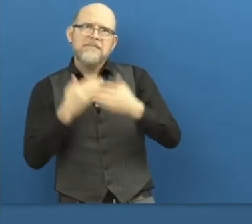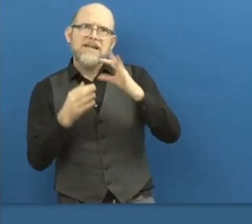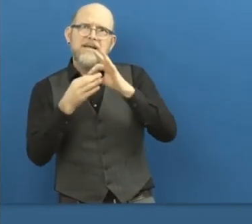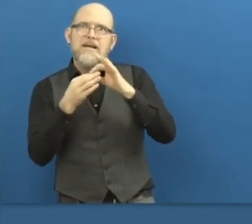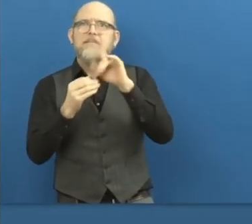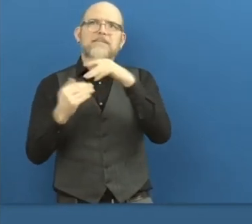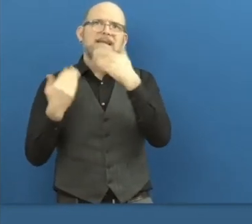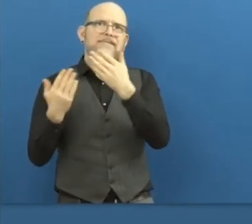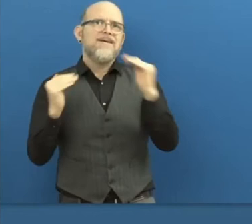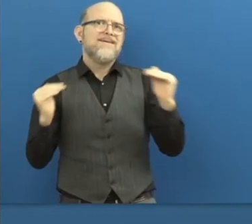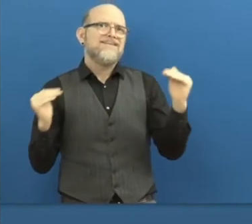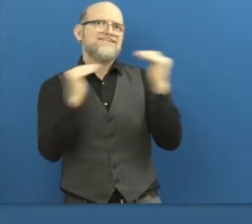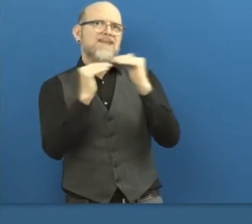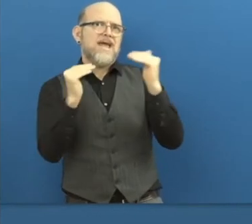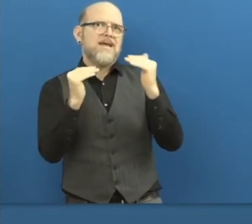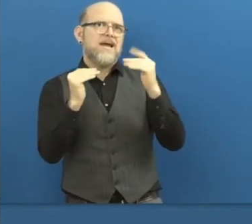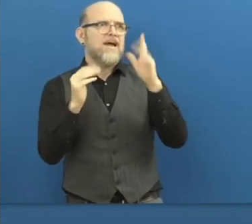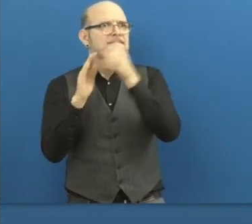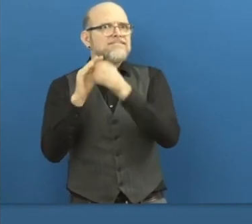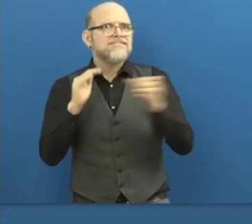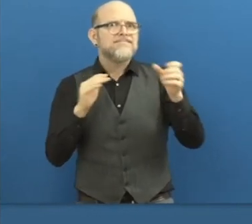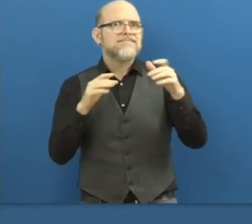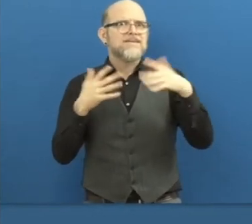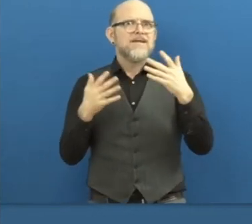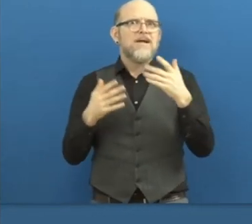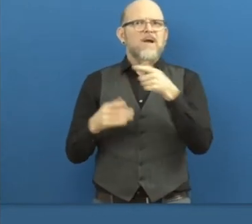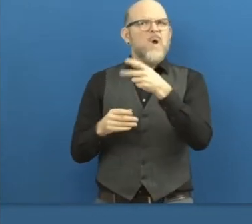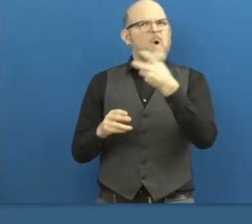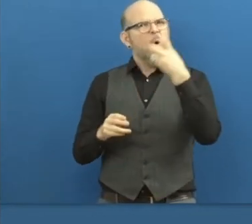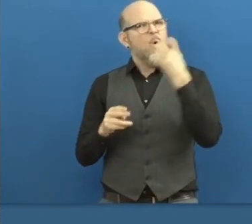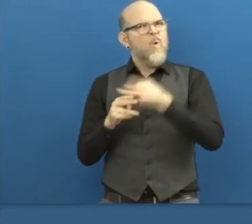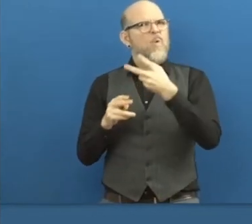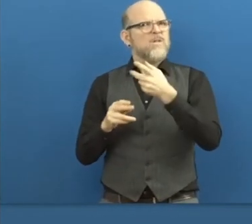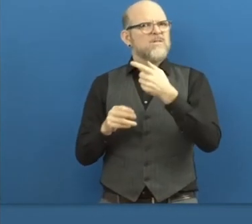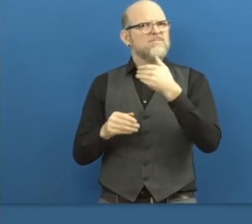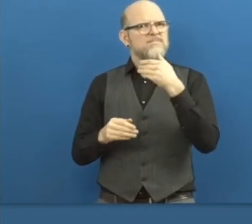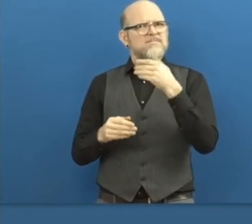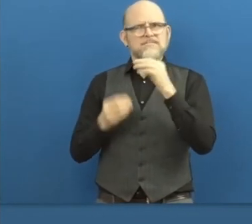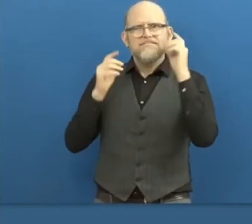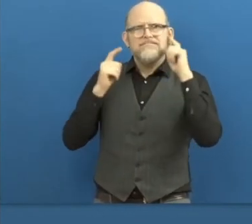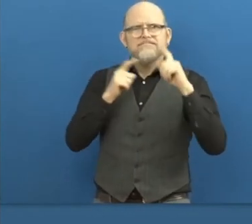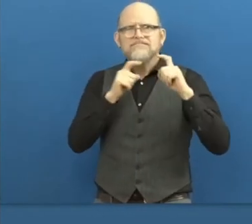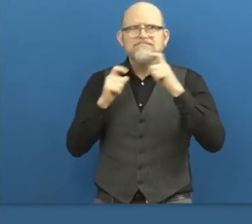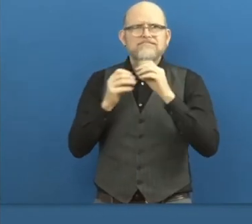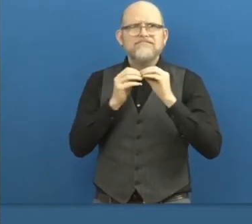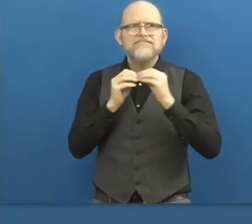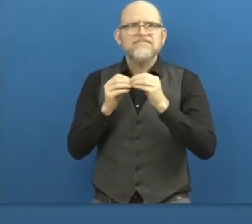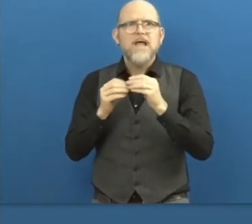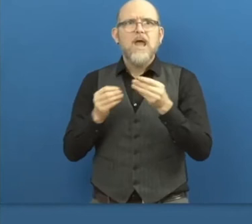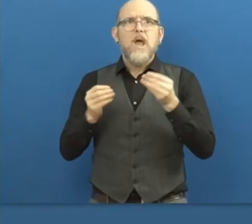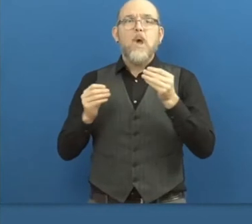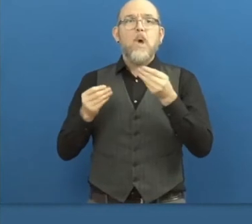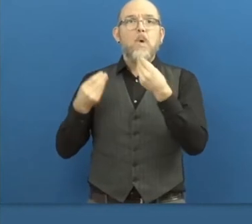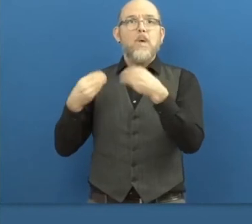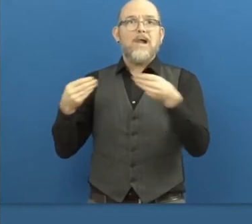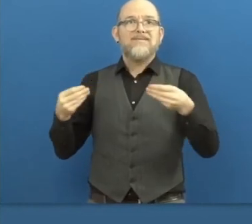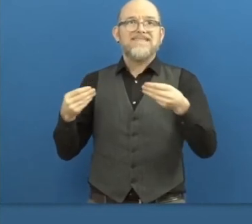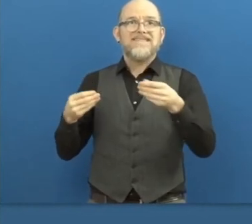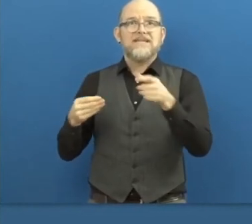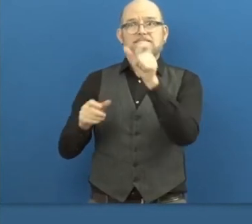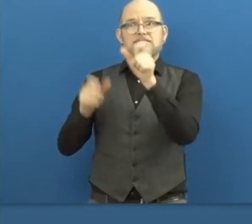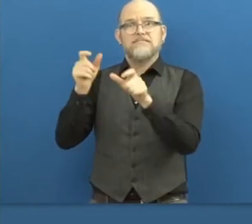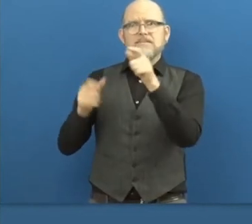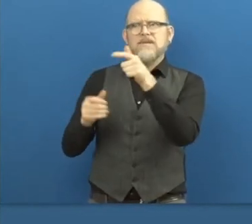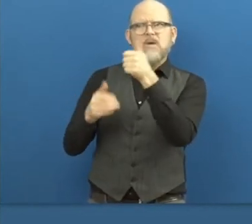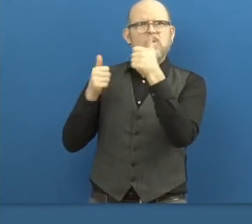can be equal. So it's very hard to find such a qualified group that